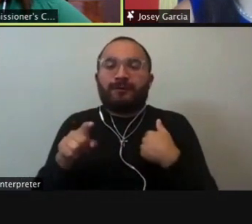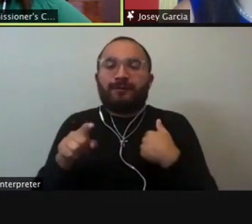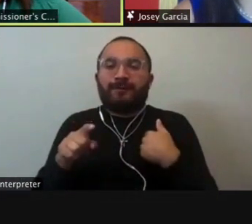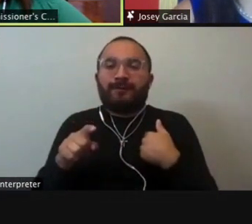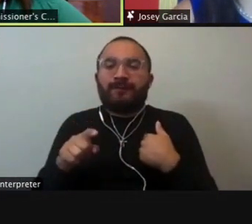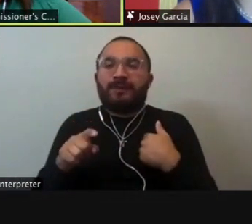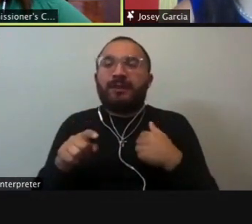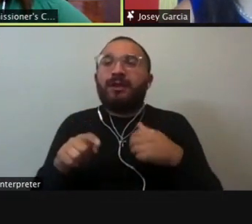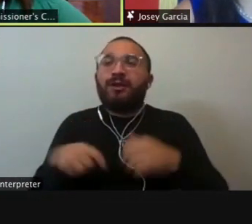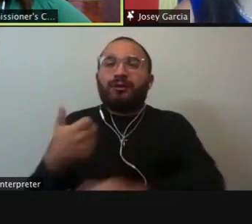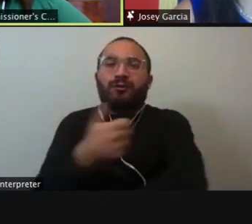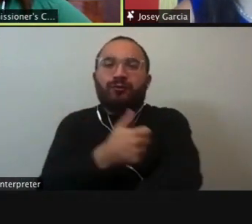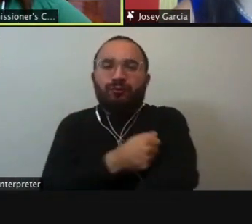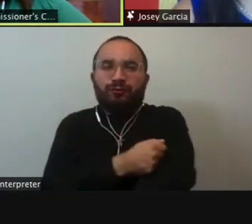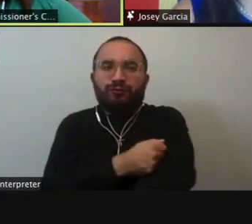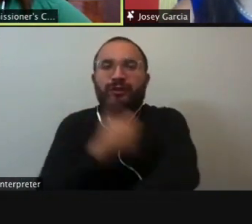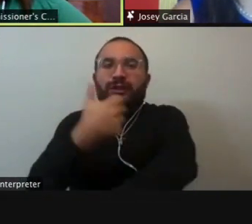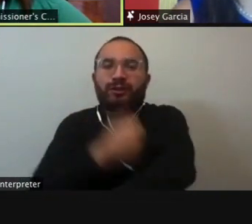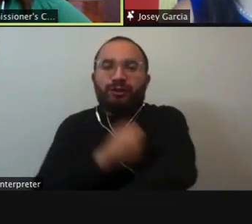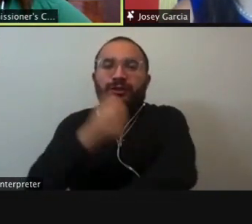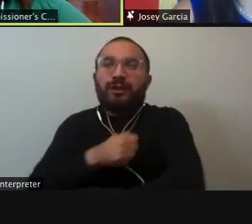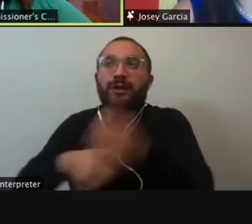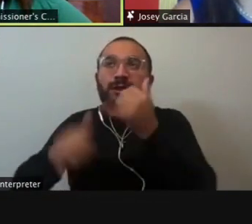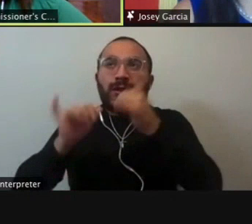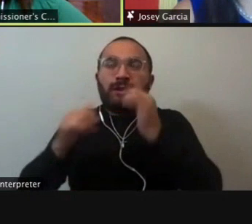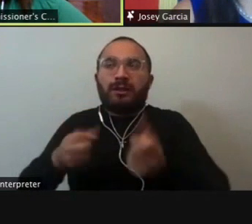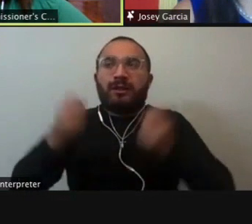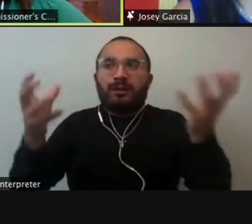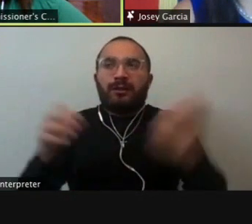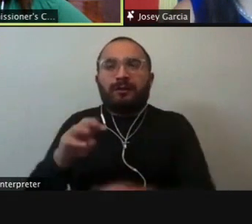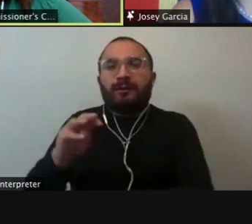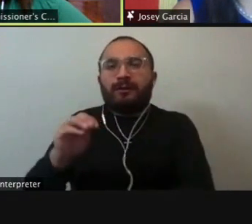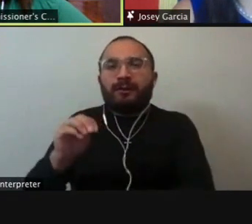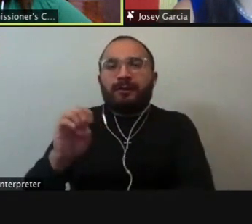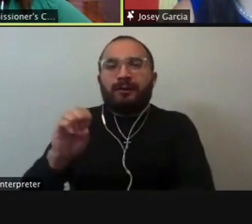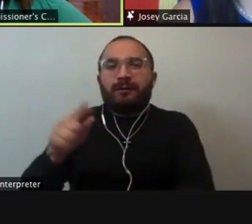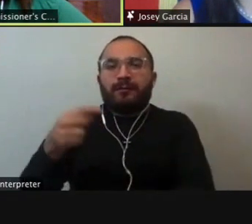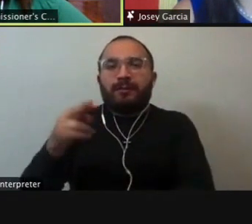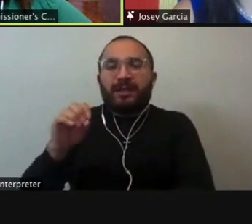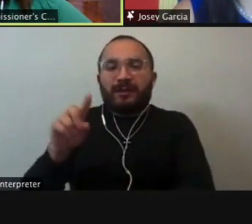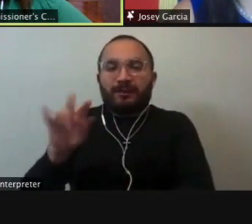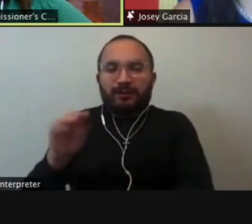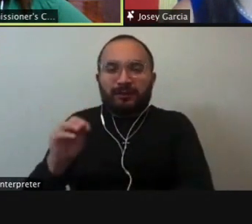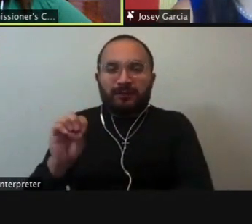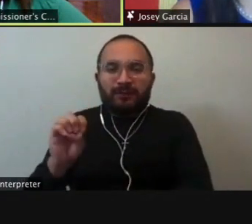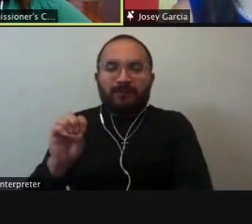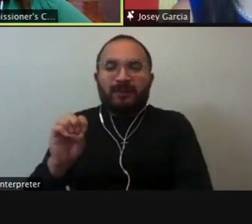increased by 30% this year. Methadone is a proven prevention method and grants have dried up.